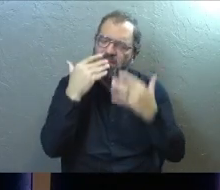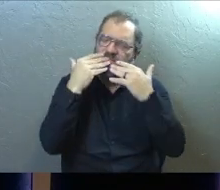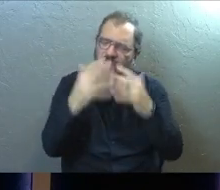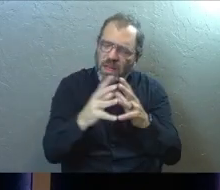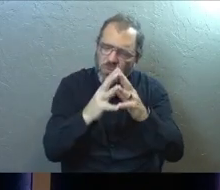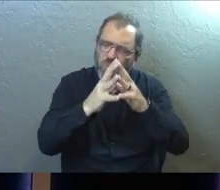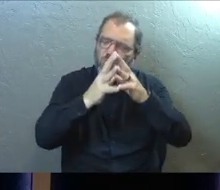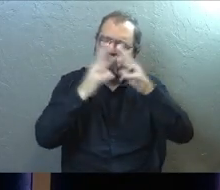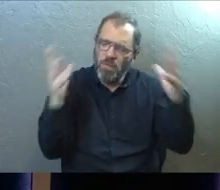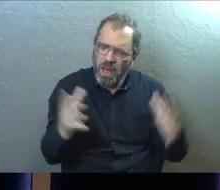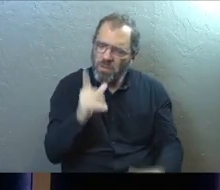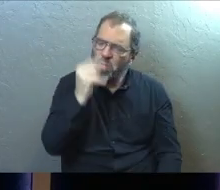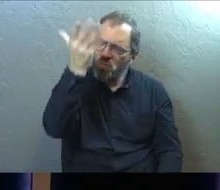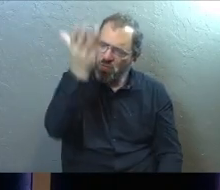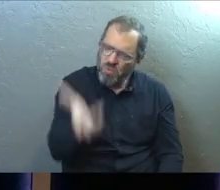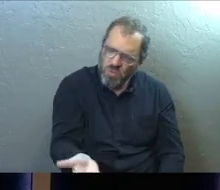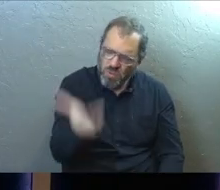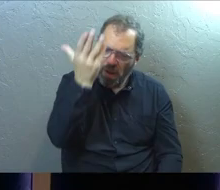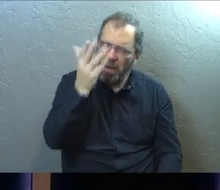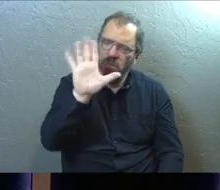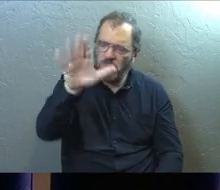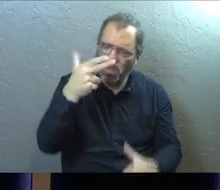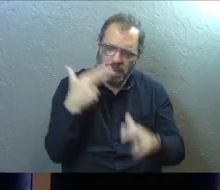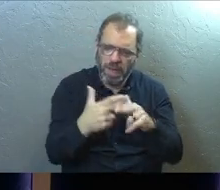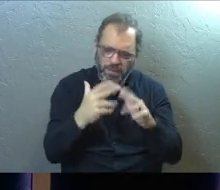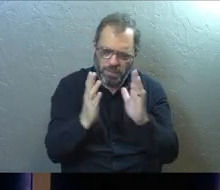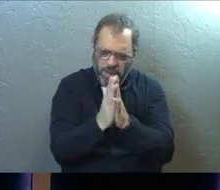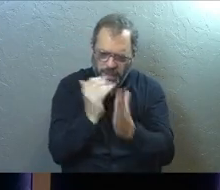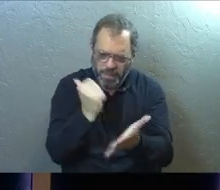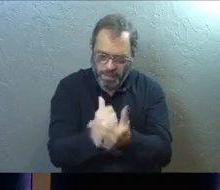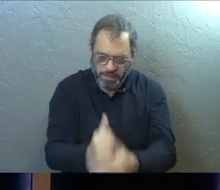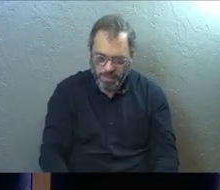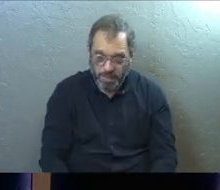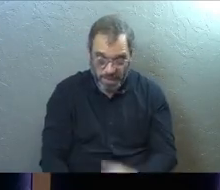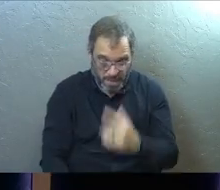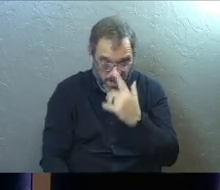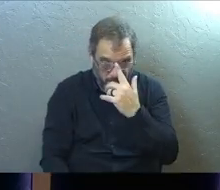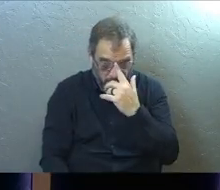we thank you so much for who you are. In your name we pray. Amen. Amen. Amen. Amen.